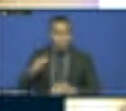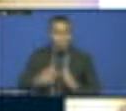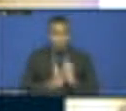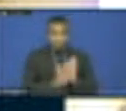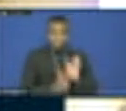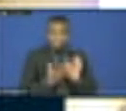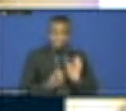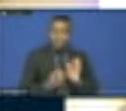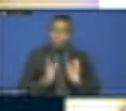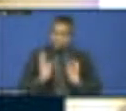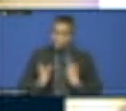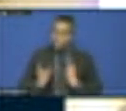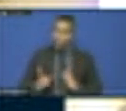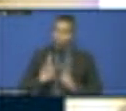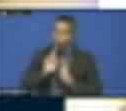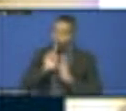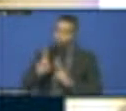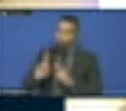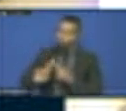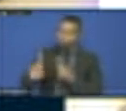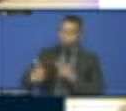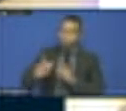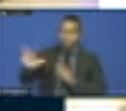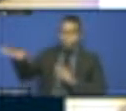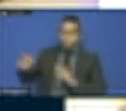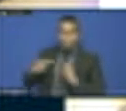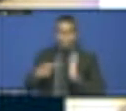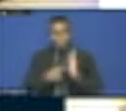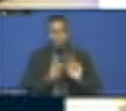how people should deal with waste. That's my intervention.